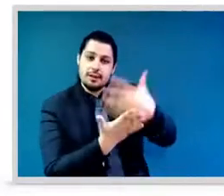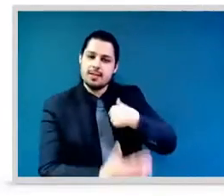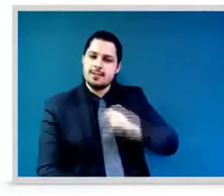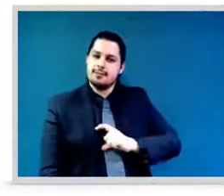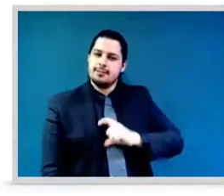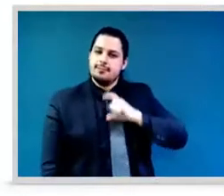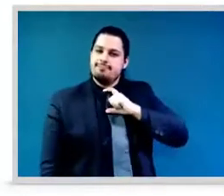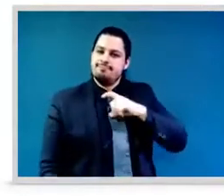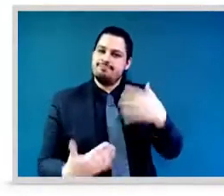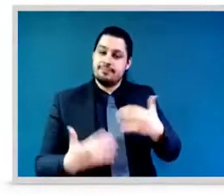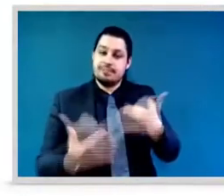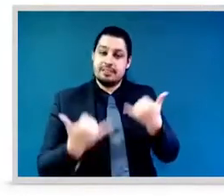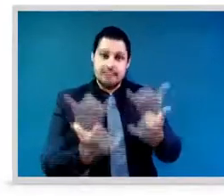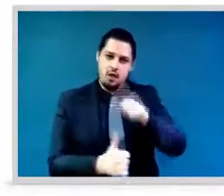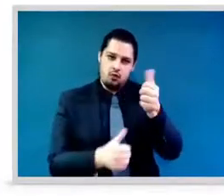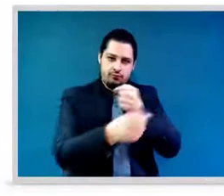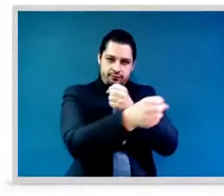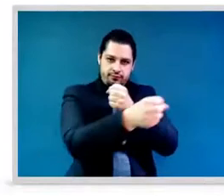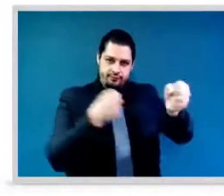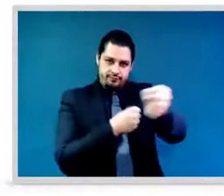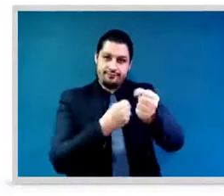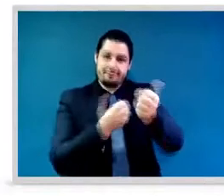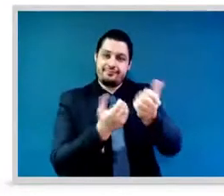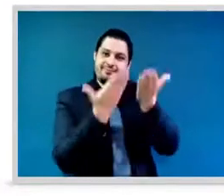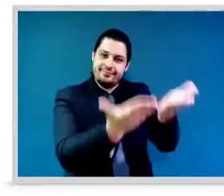Fumzile for being with us today. And the floor is yours.